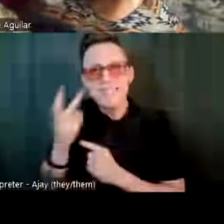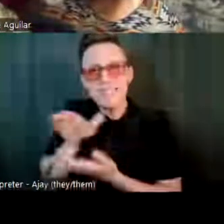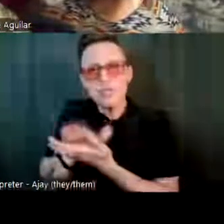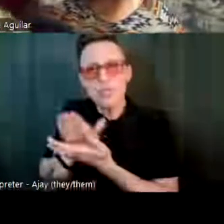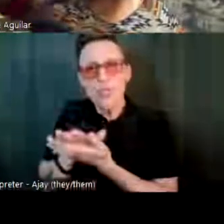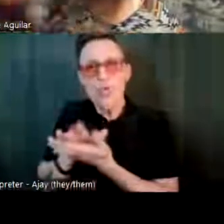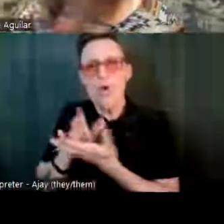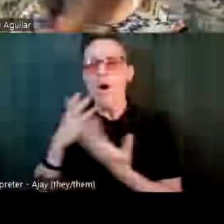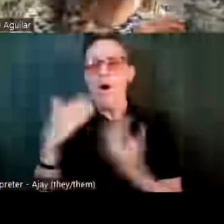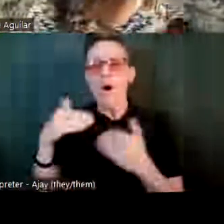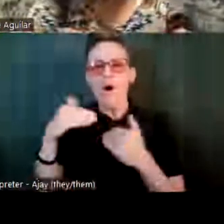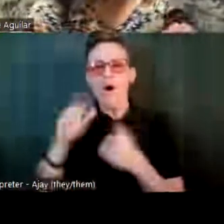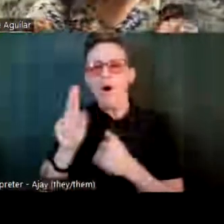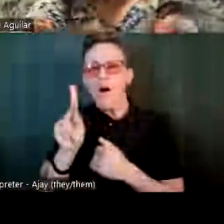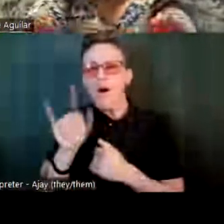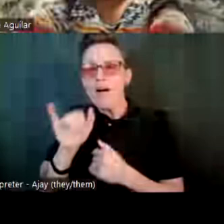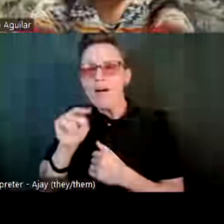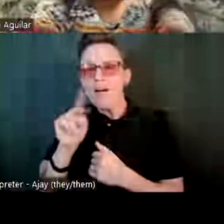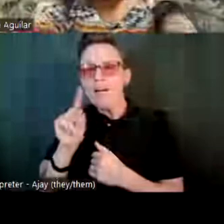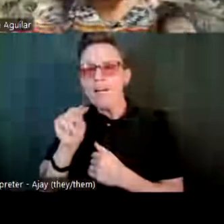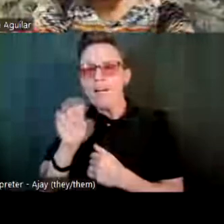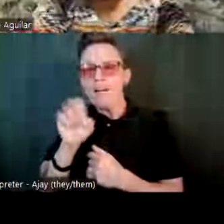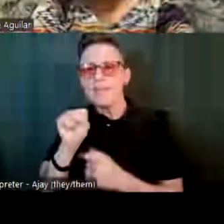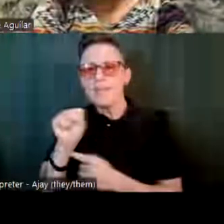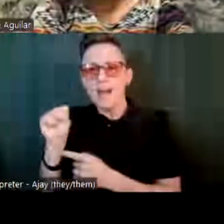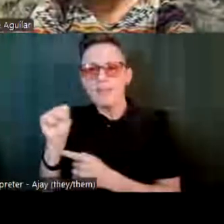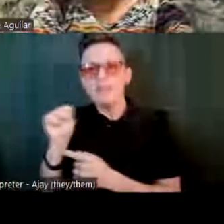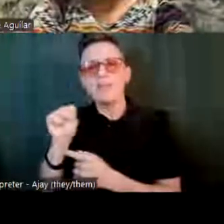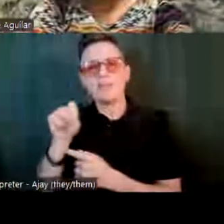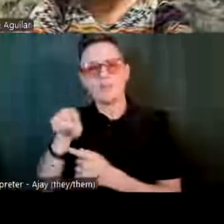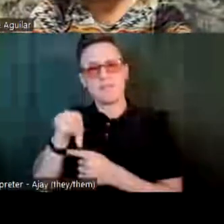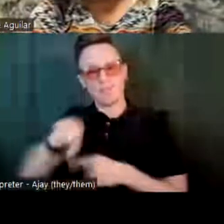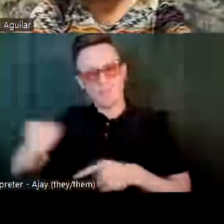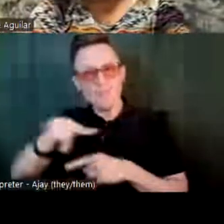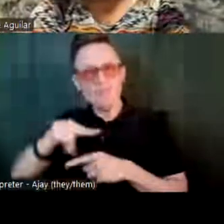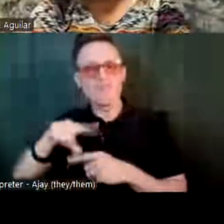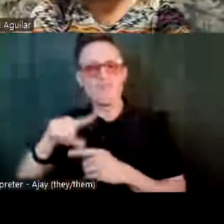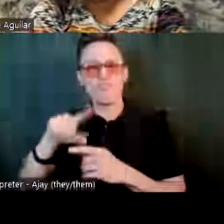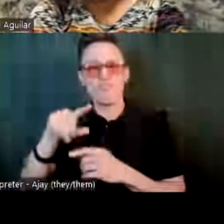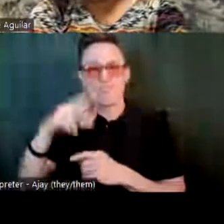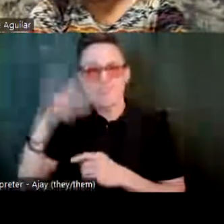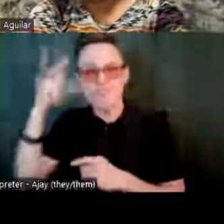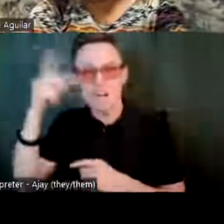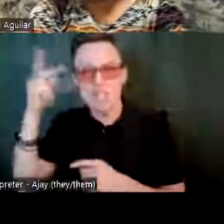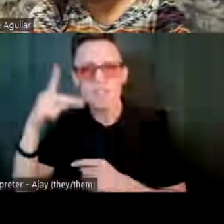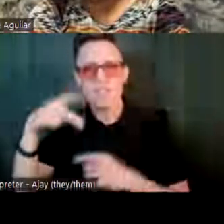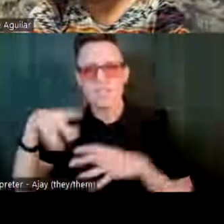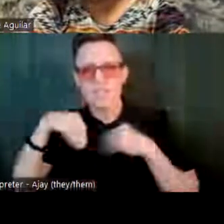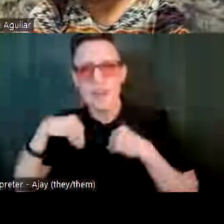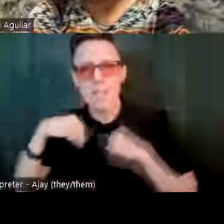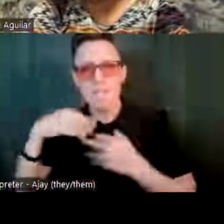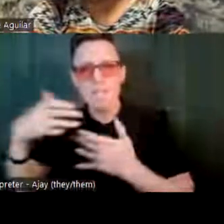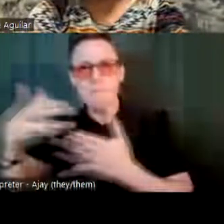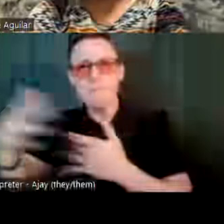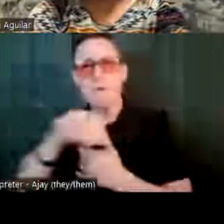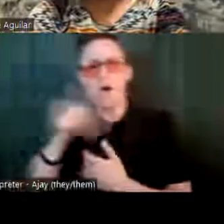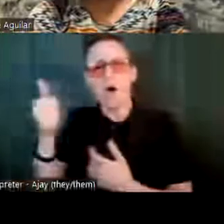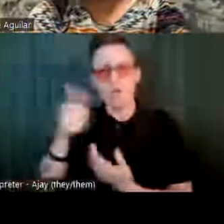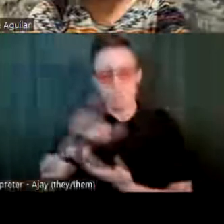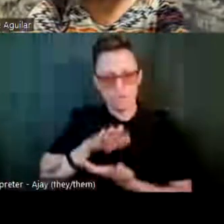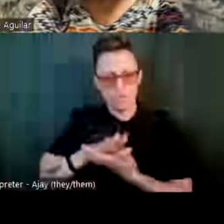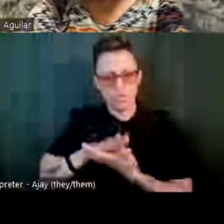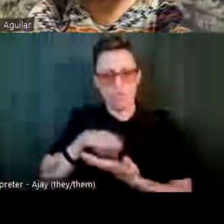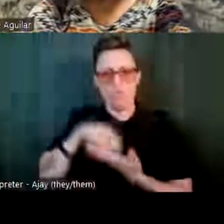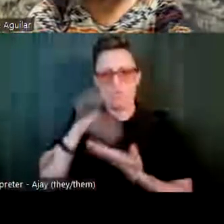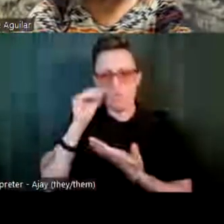values. And so, uh, you know, I feel very blessed that the school has tried to learn about autism and really values people